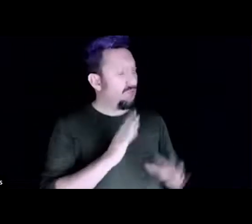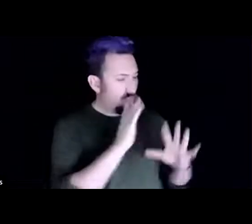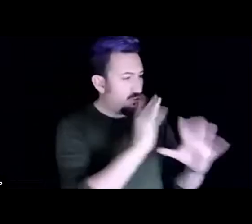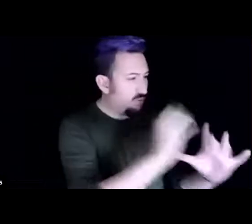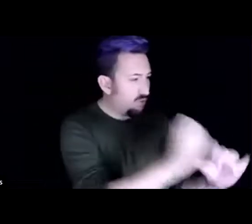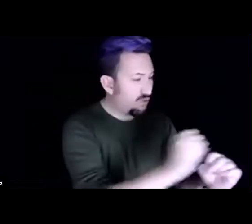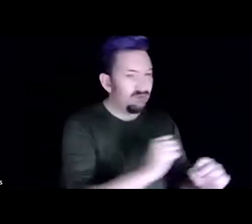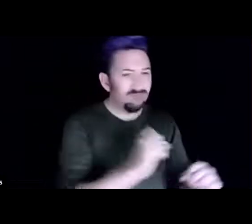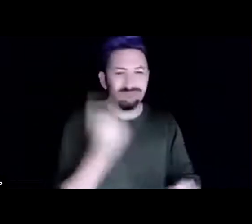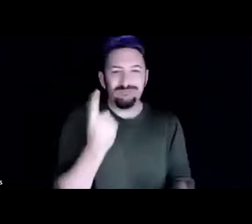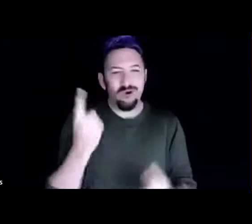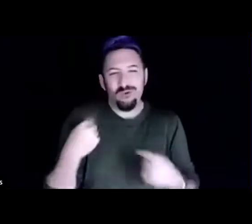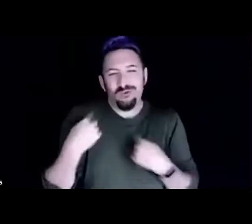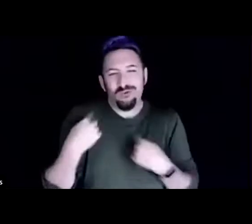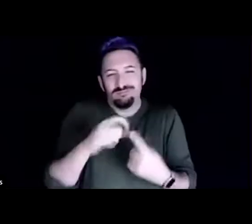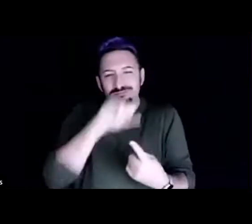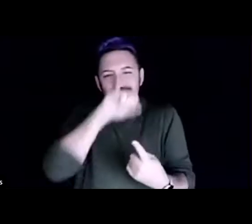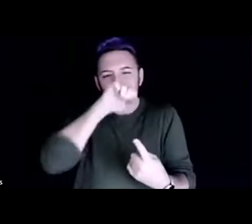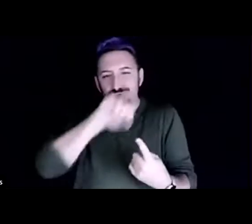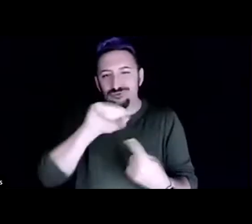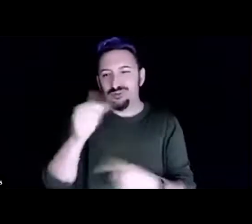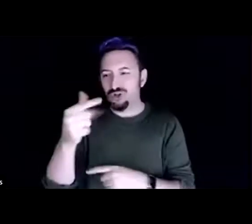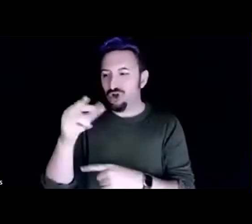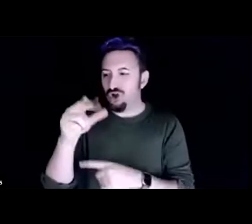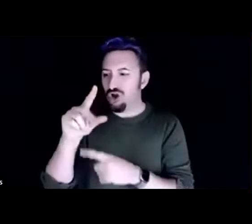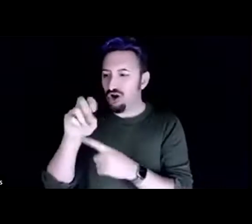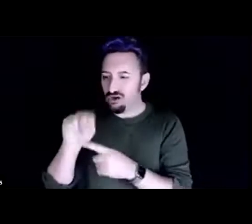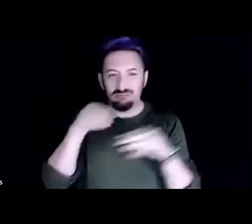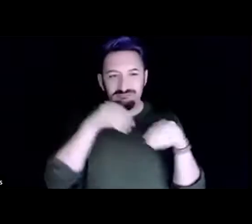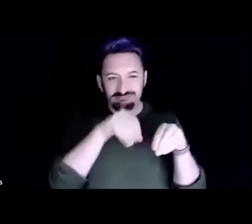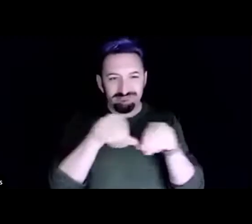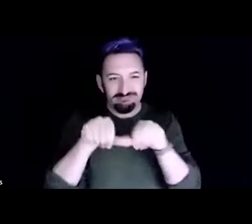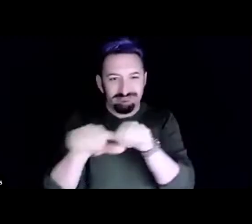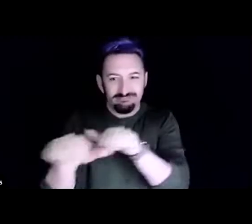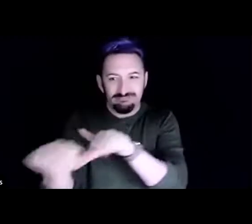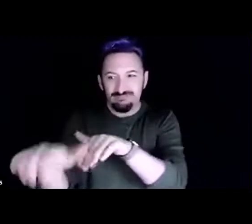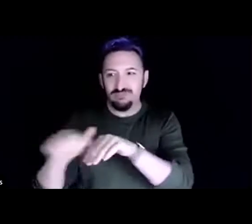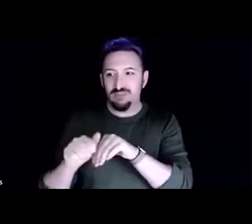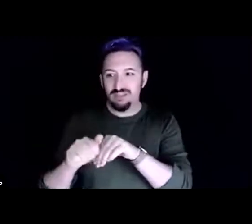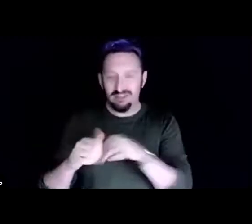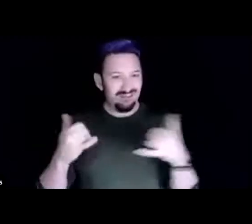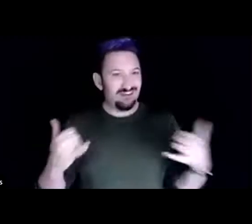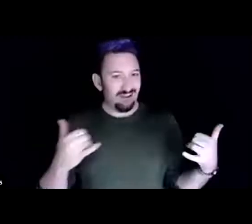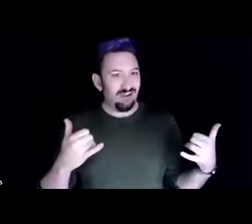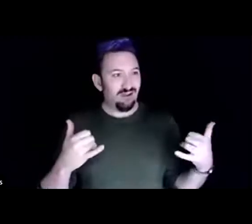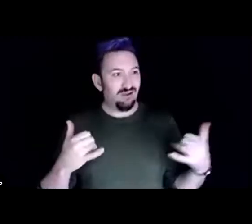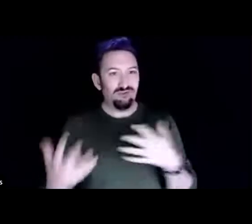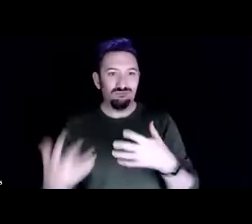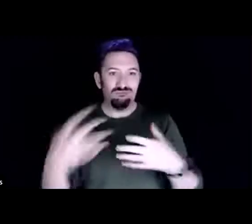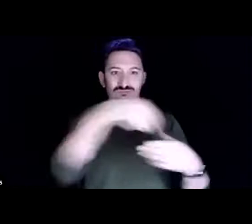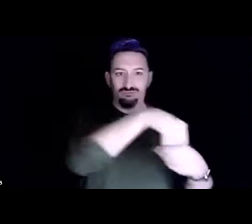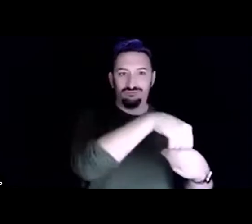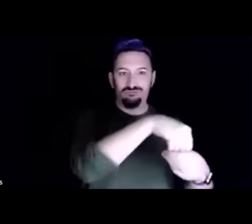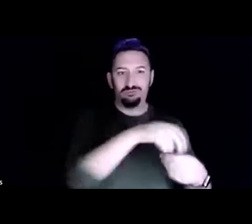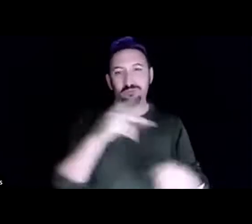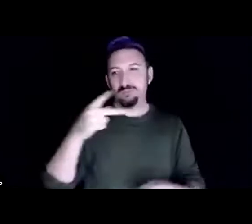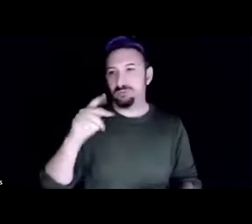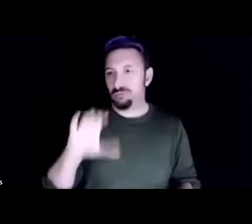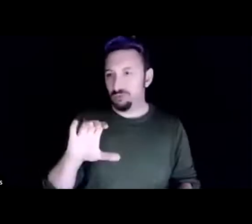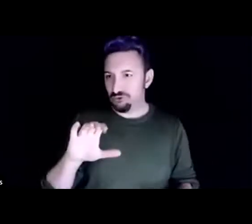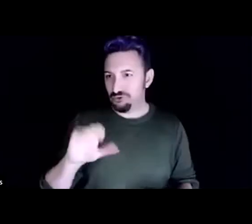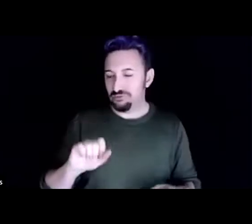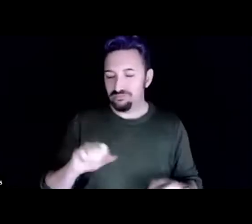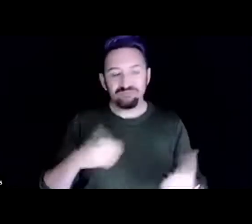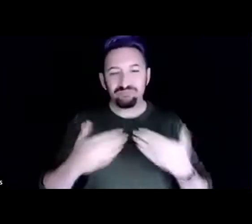skills, um, even though that's not all there is to permaculture. Um, but I finally met a wonderful